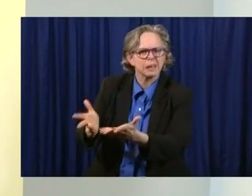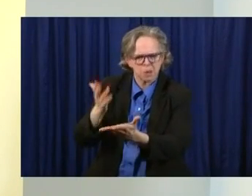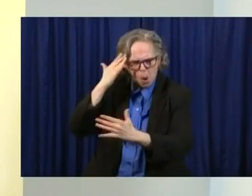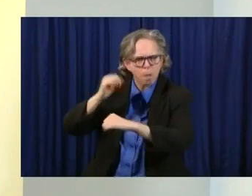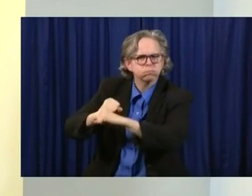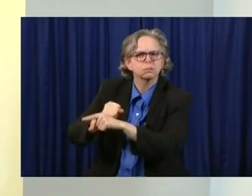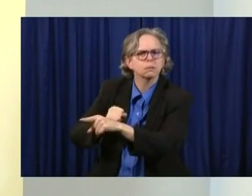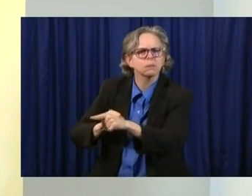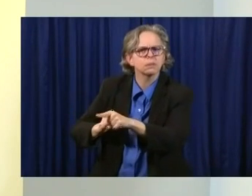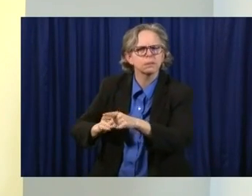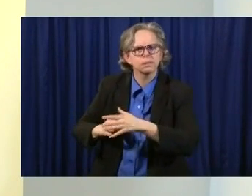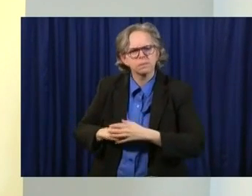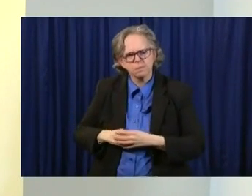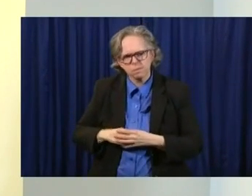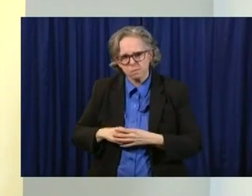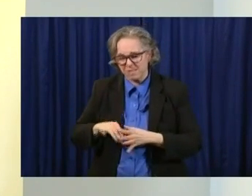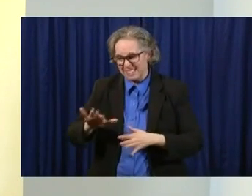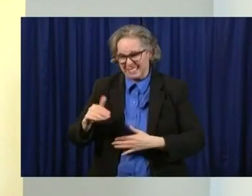weekend,